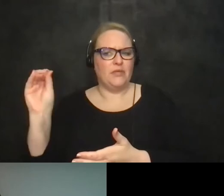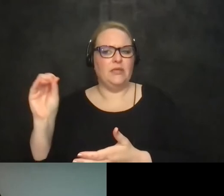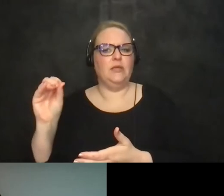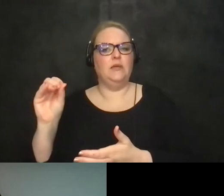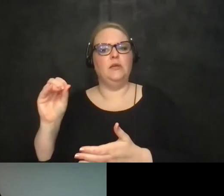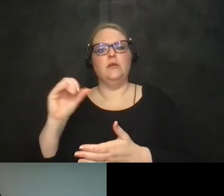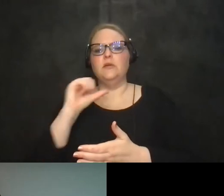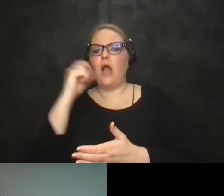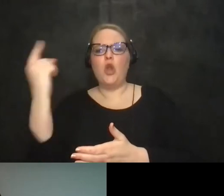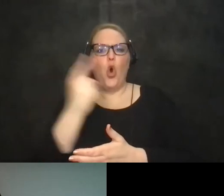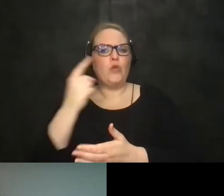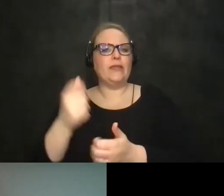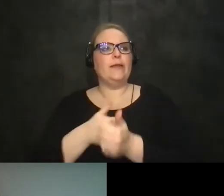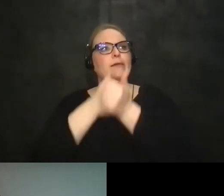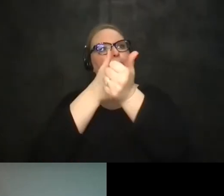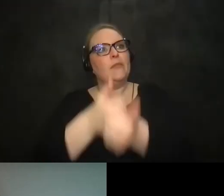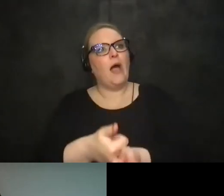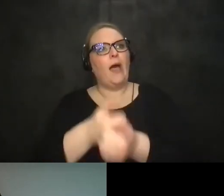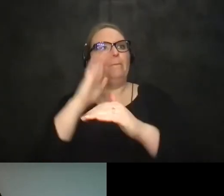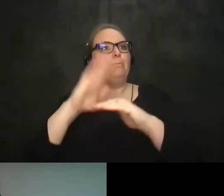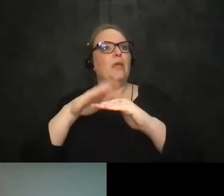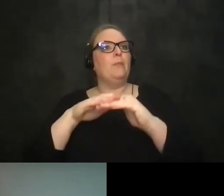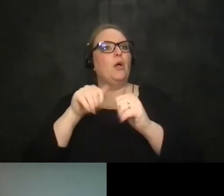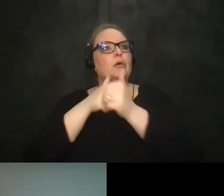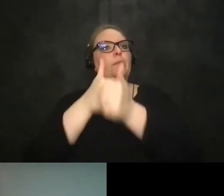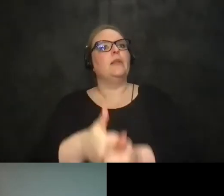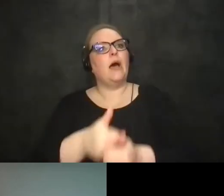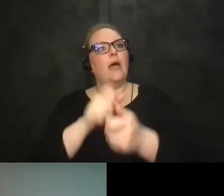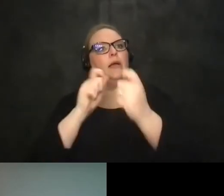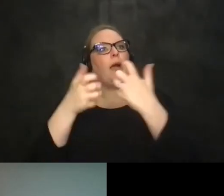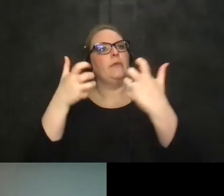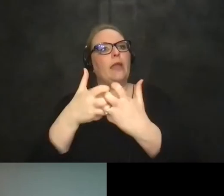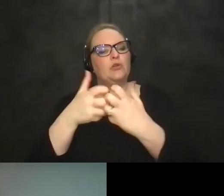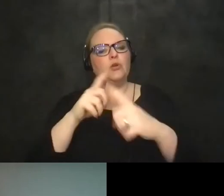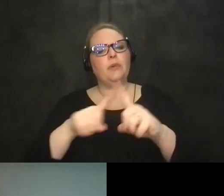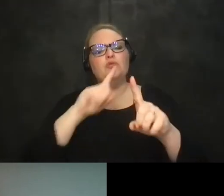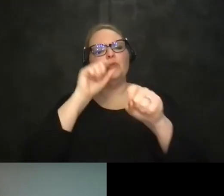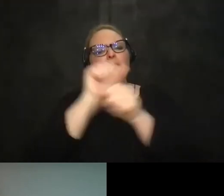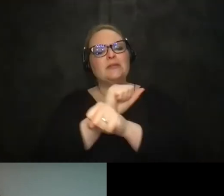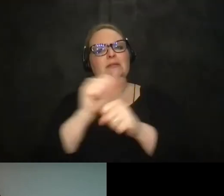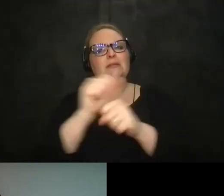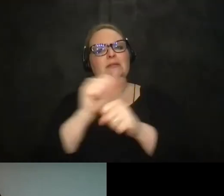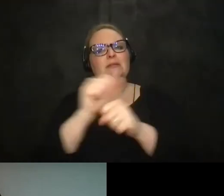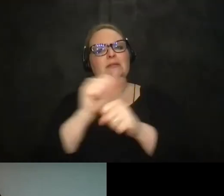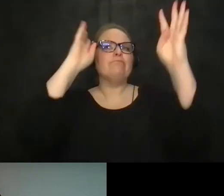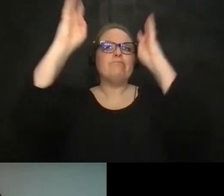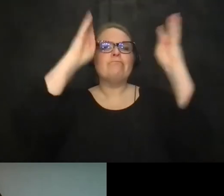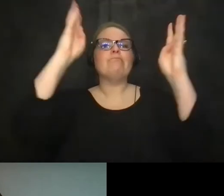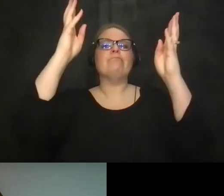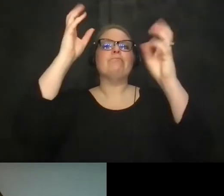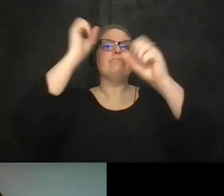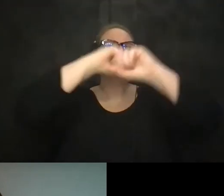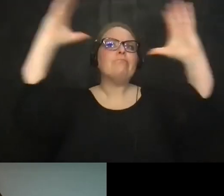comply and have minimal compliance in accommodations but to think imaginatively creatively